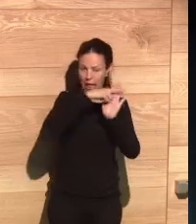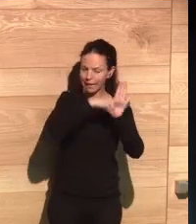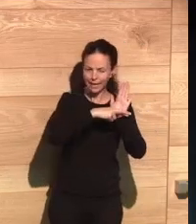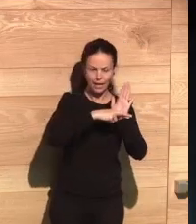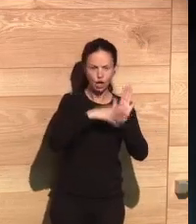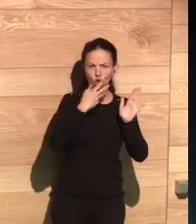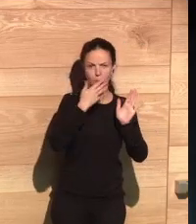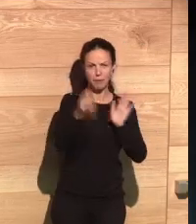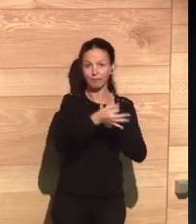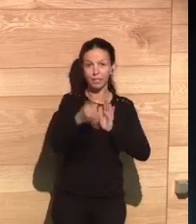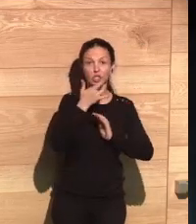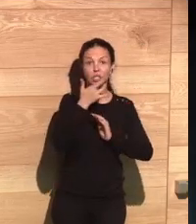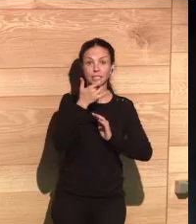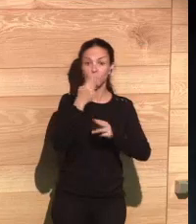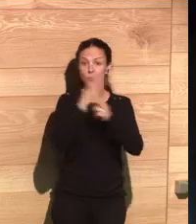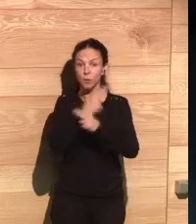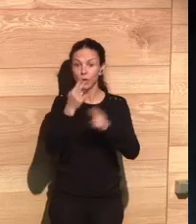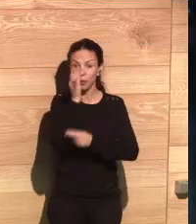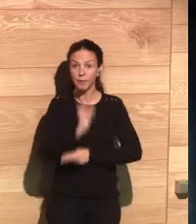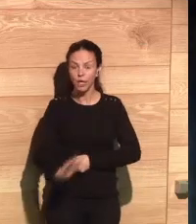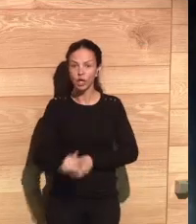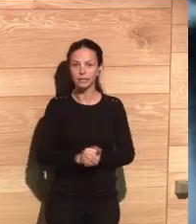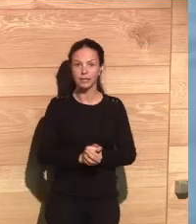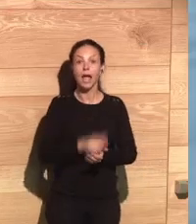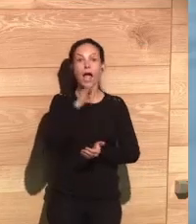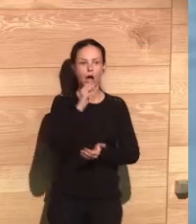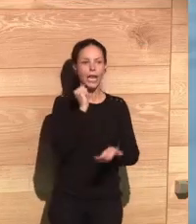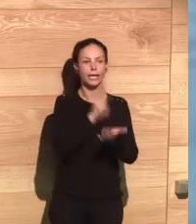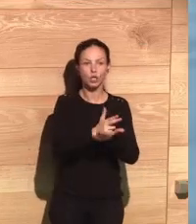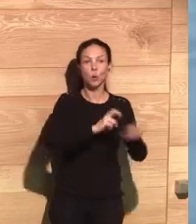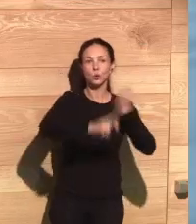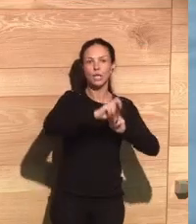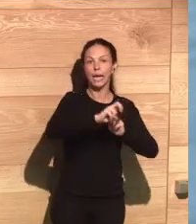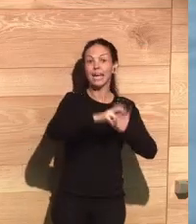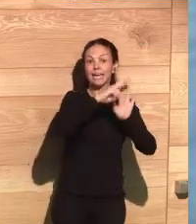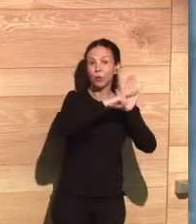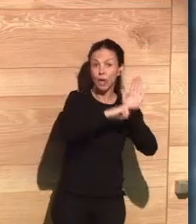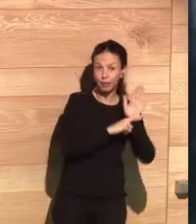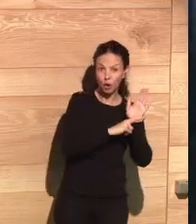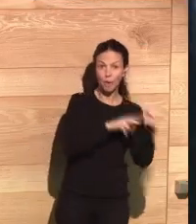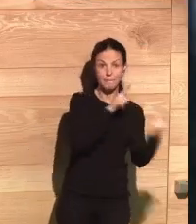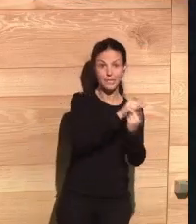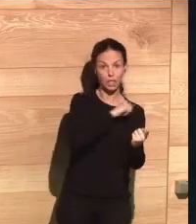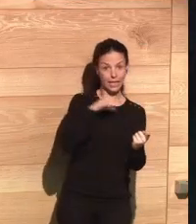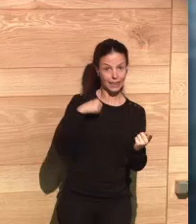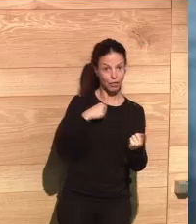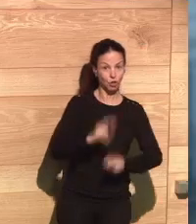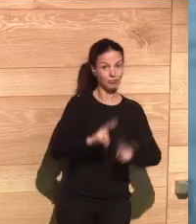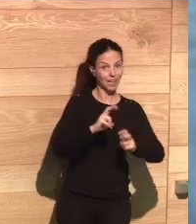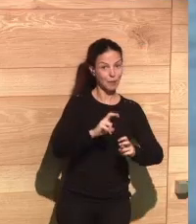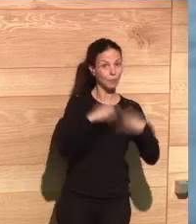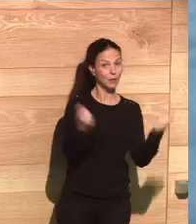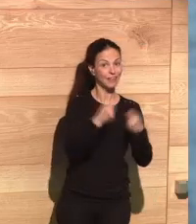in the morning or in the afternoon, but I challenge you to find any regulation about